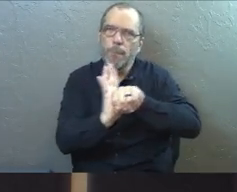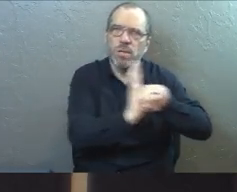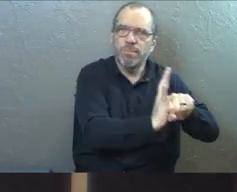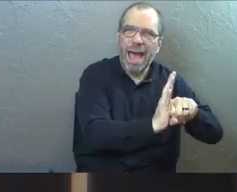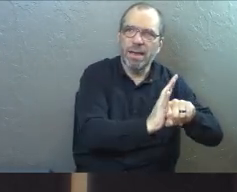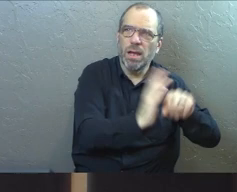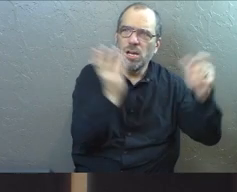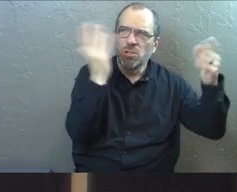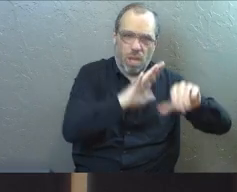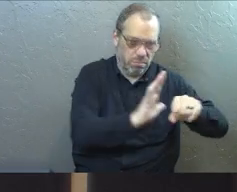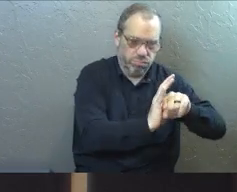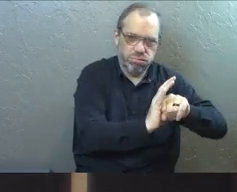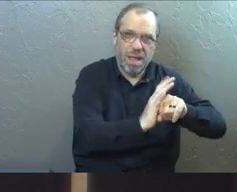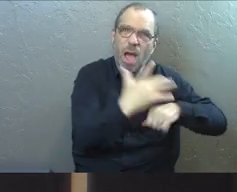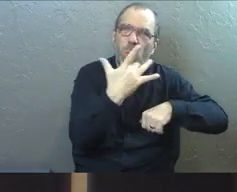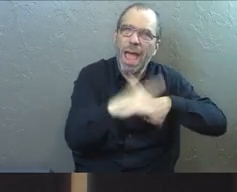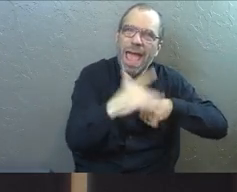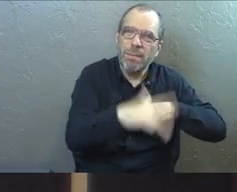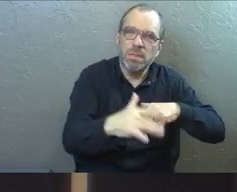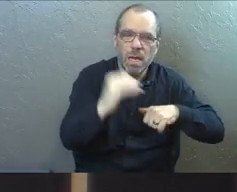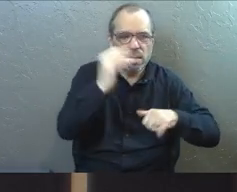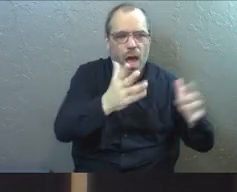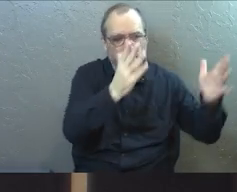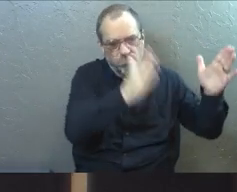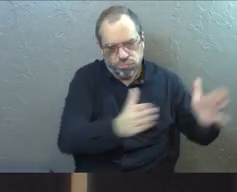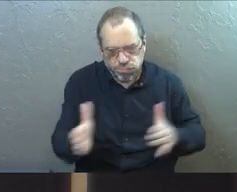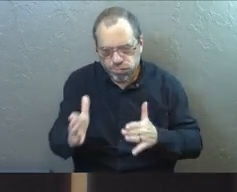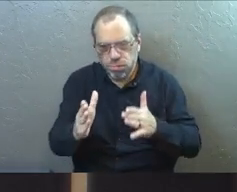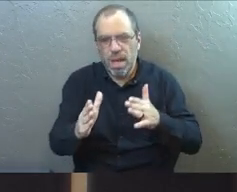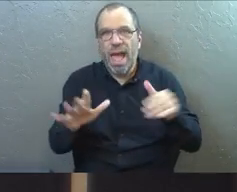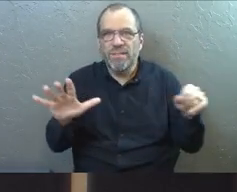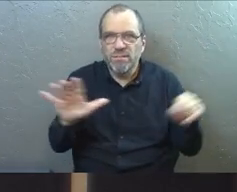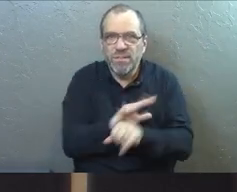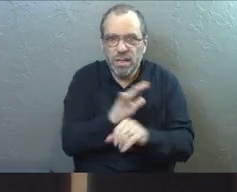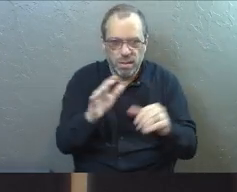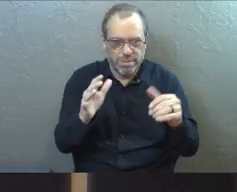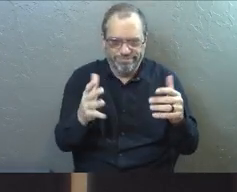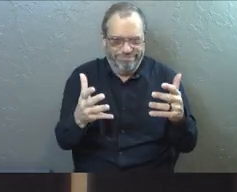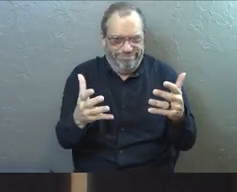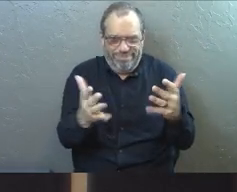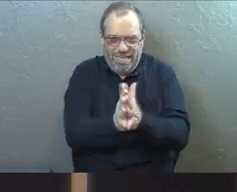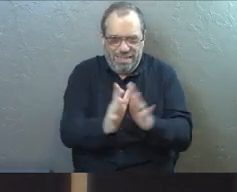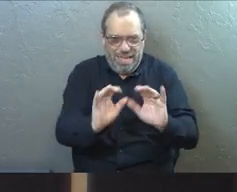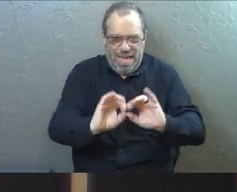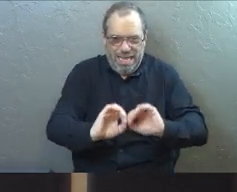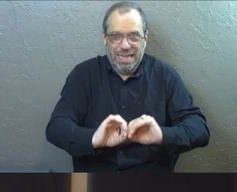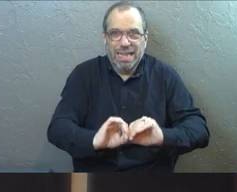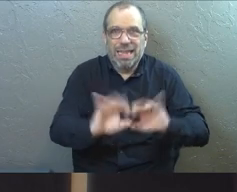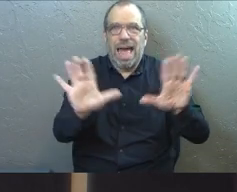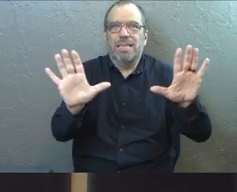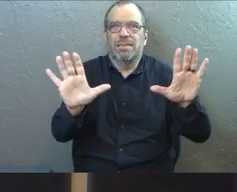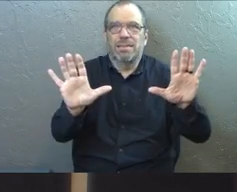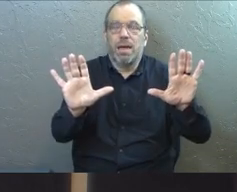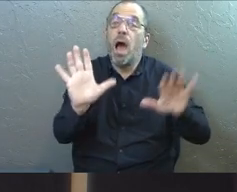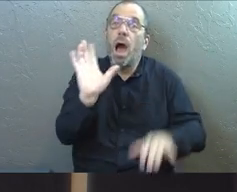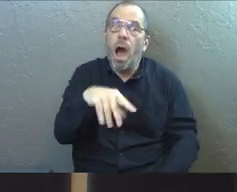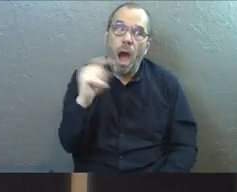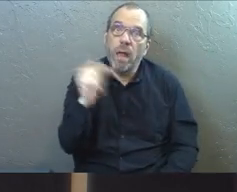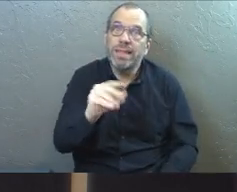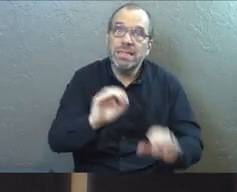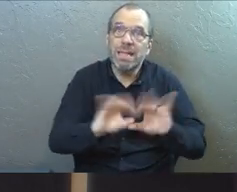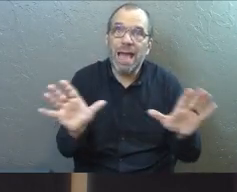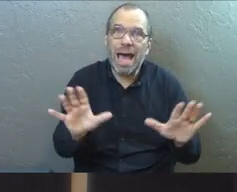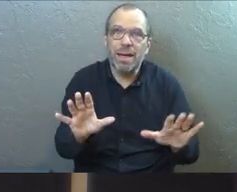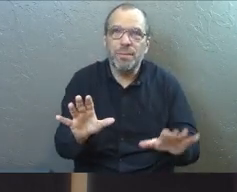And where there was chaos and emptiness, God brings order, and he starts to fill with this light. The other thing that's cool about this